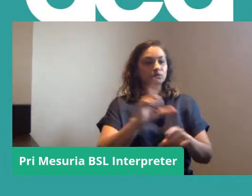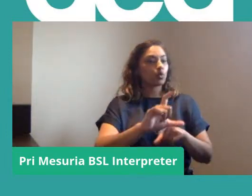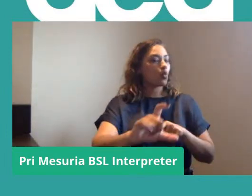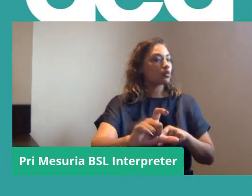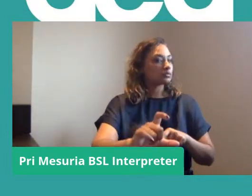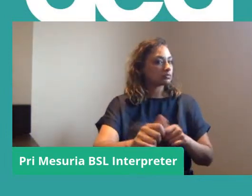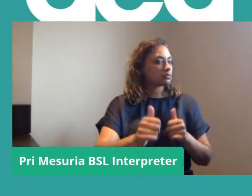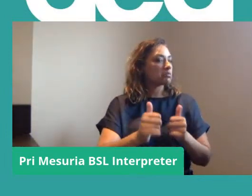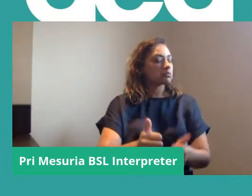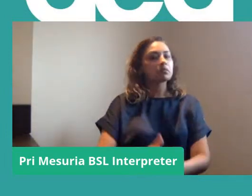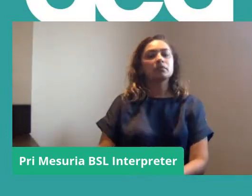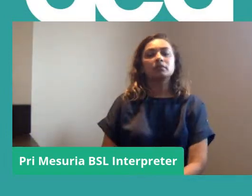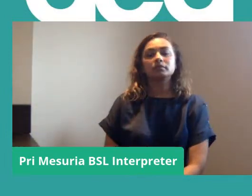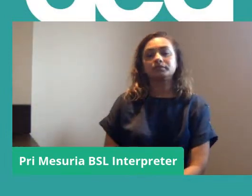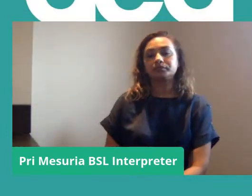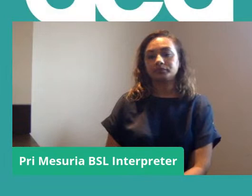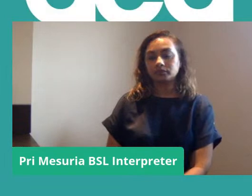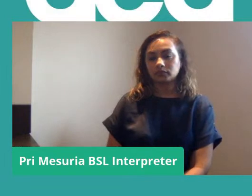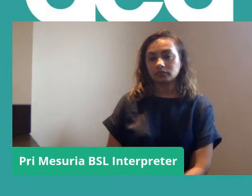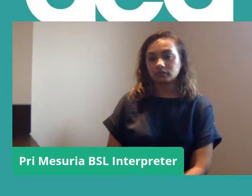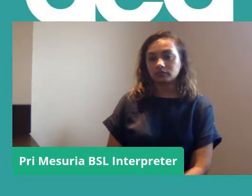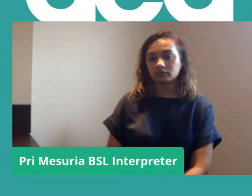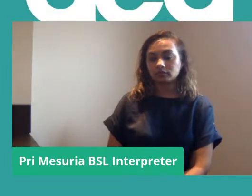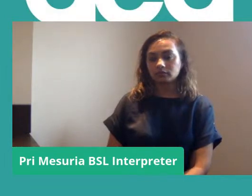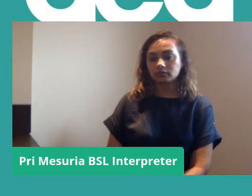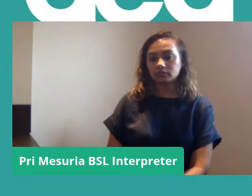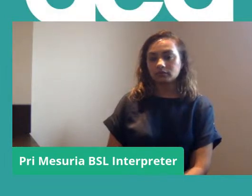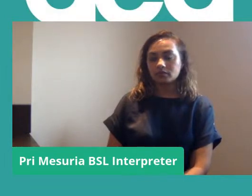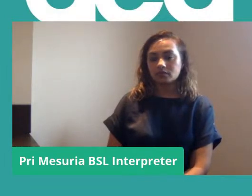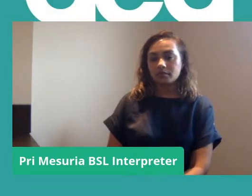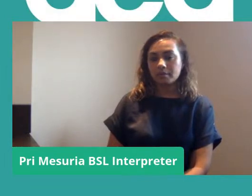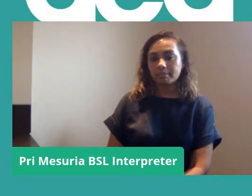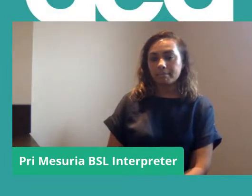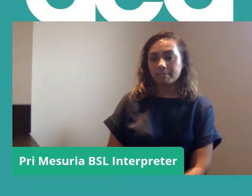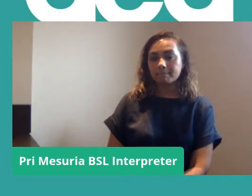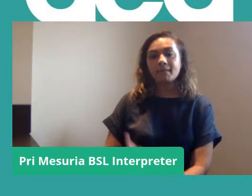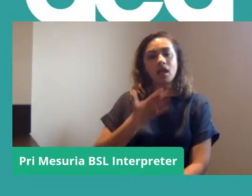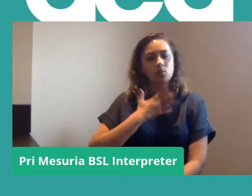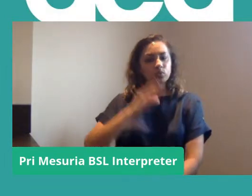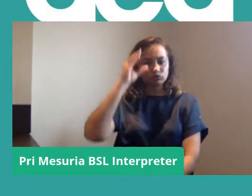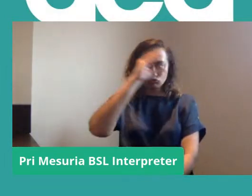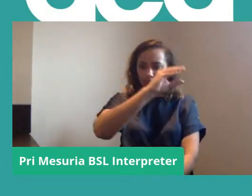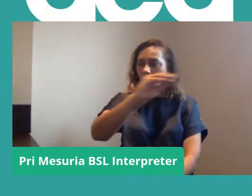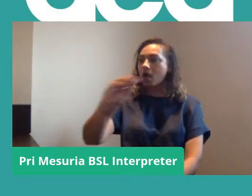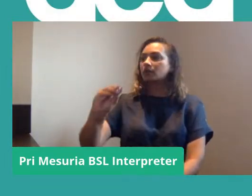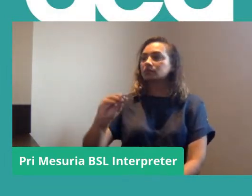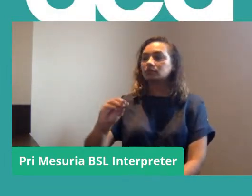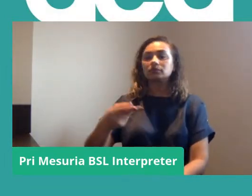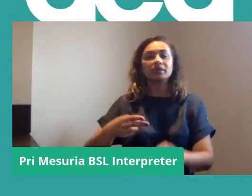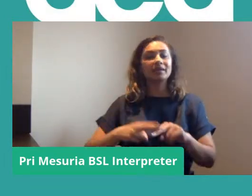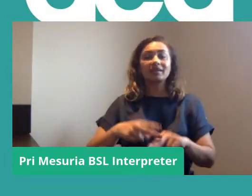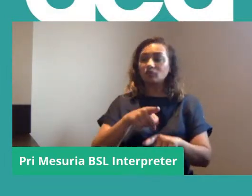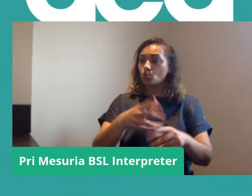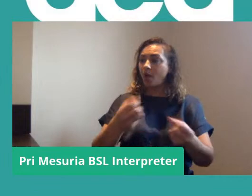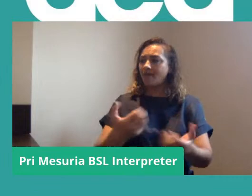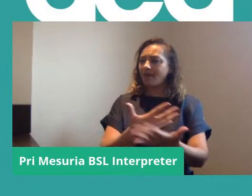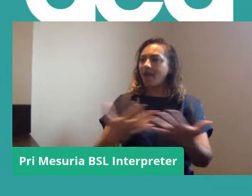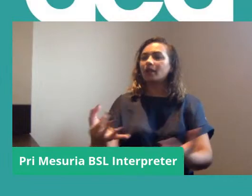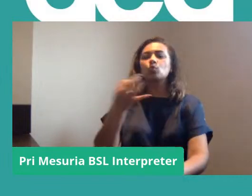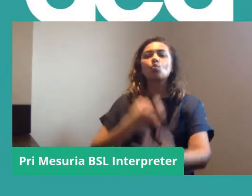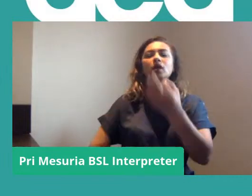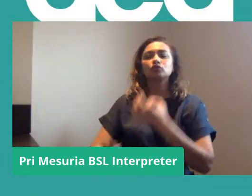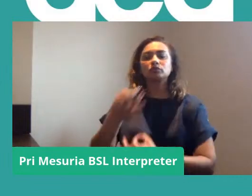So before I bring in the next speaker, just a reminder that if you do have any questions,